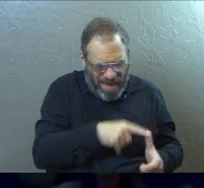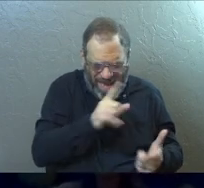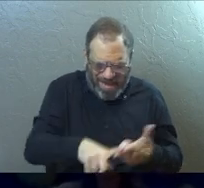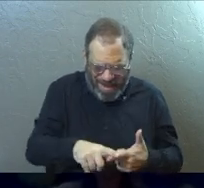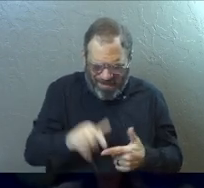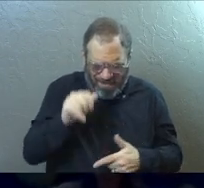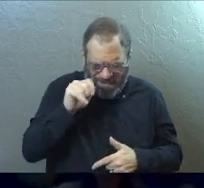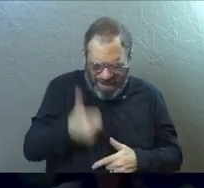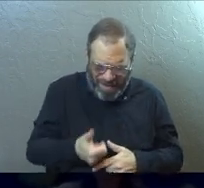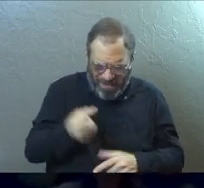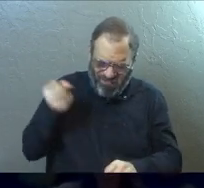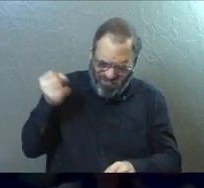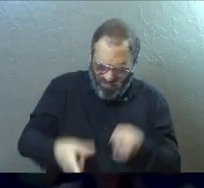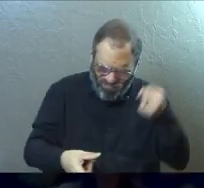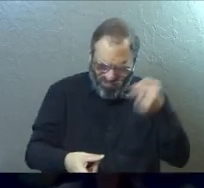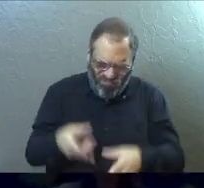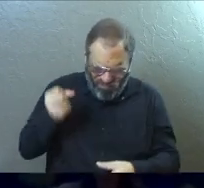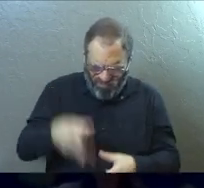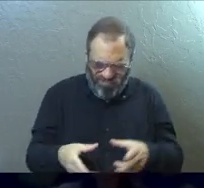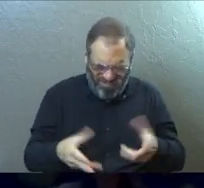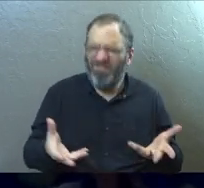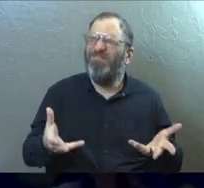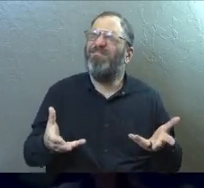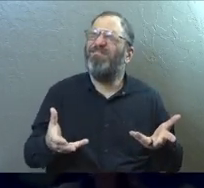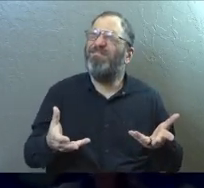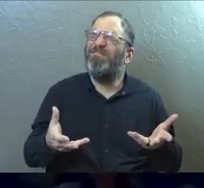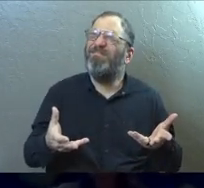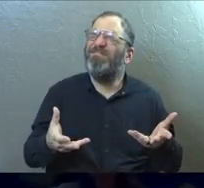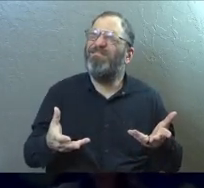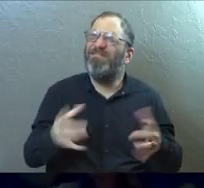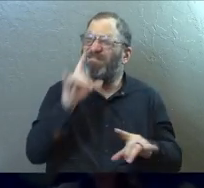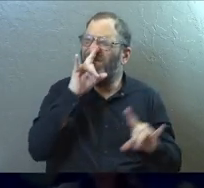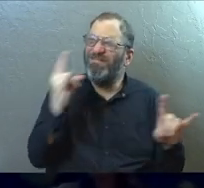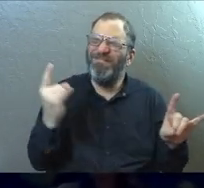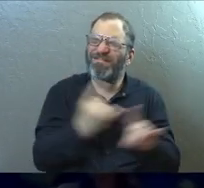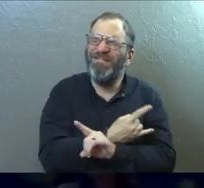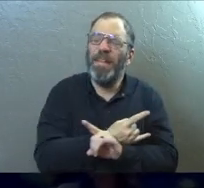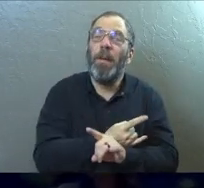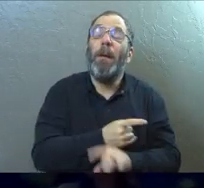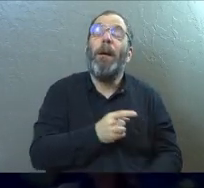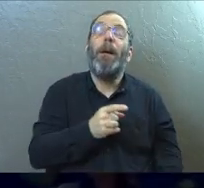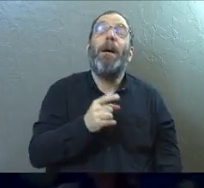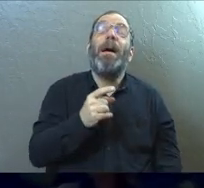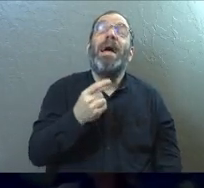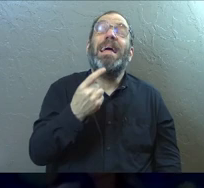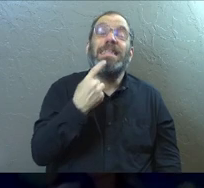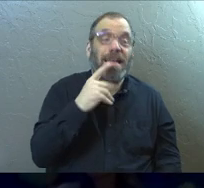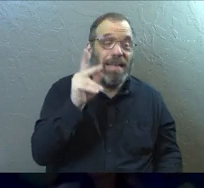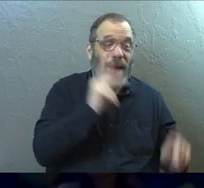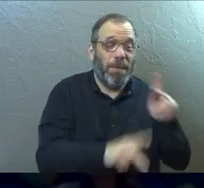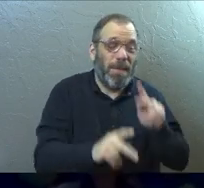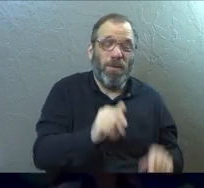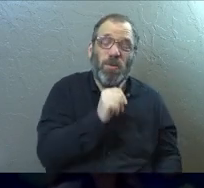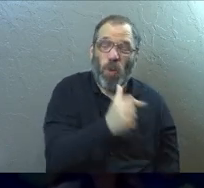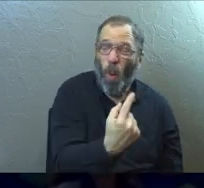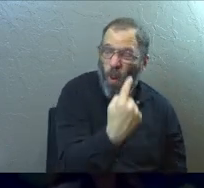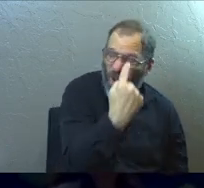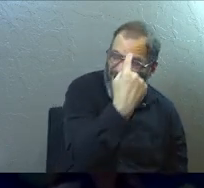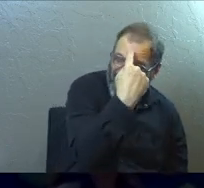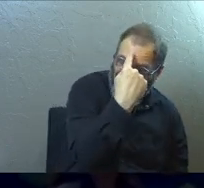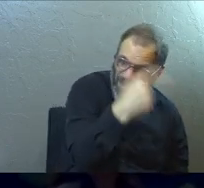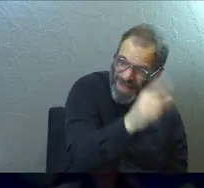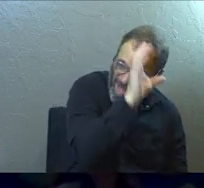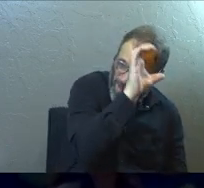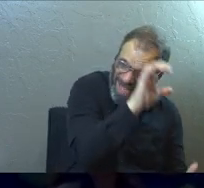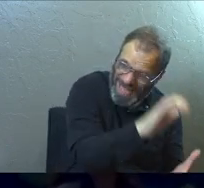stone him in the next heartbeat there? Like what it speaks to us is people that are not thinking through what they